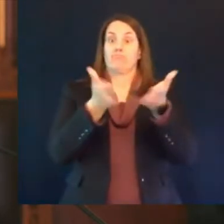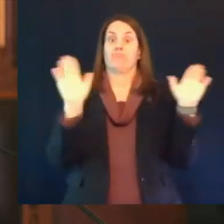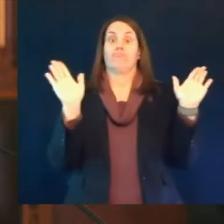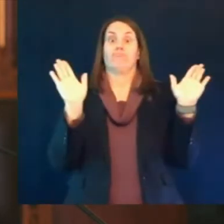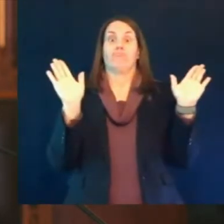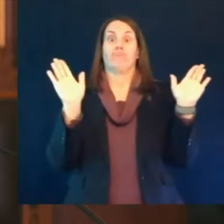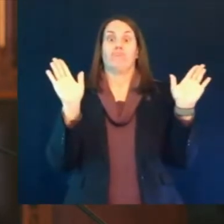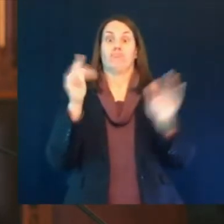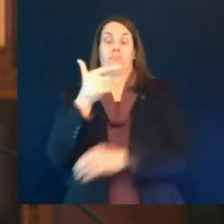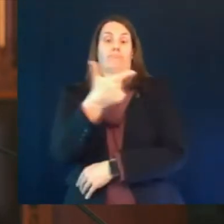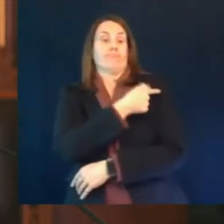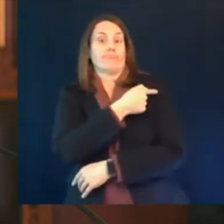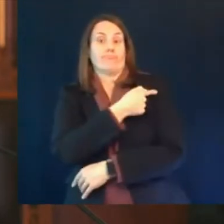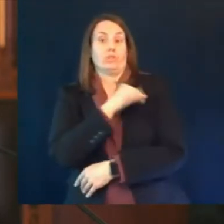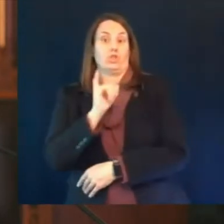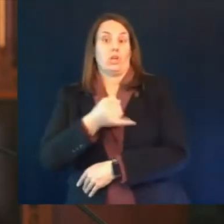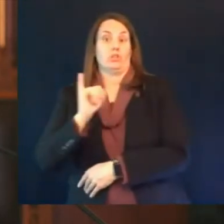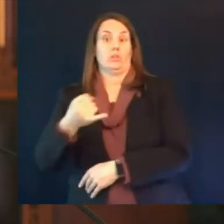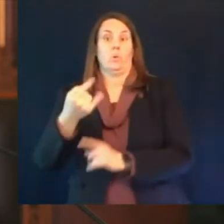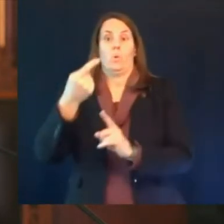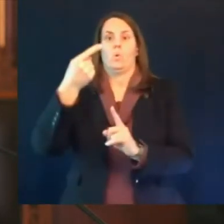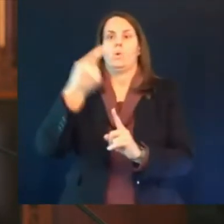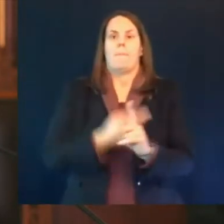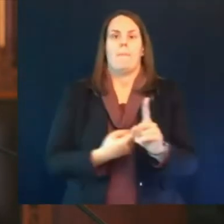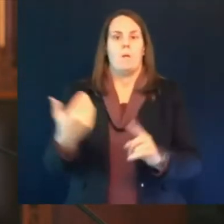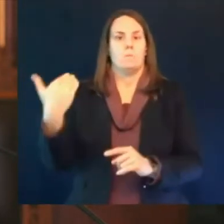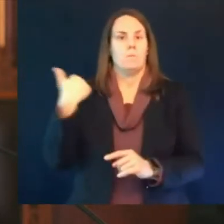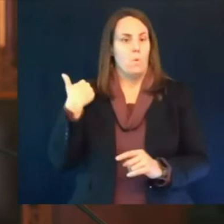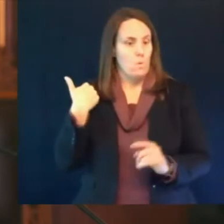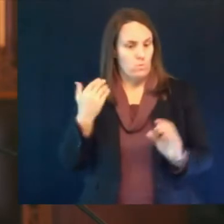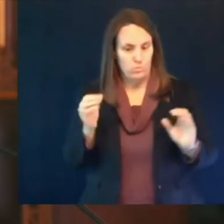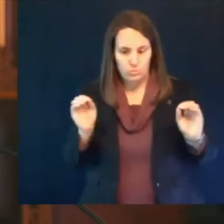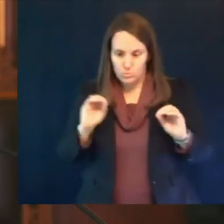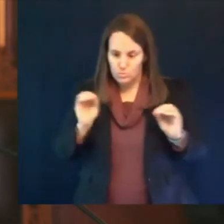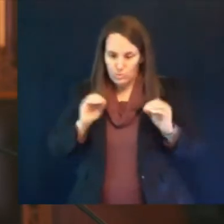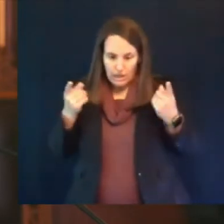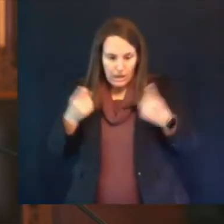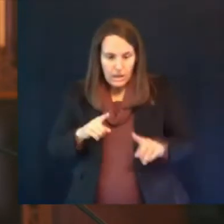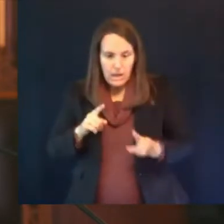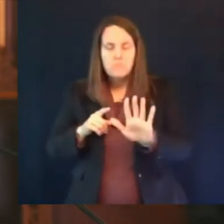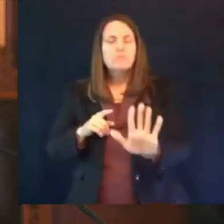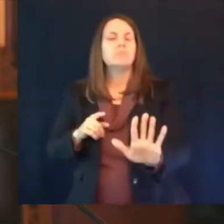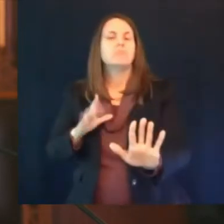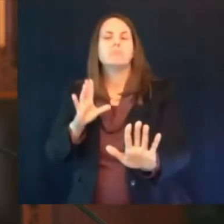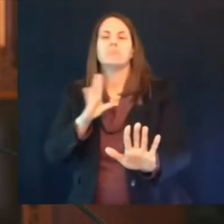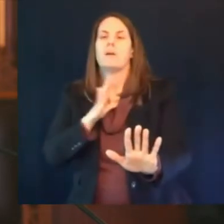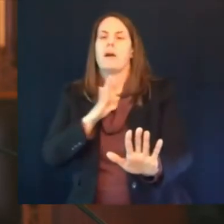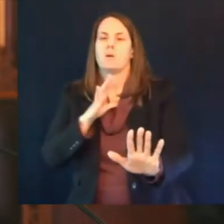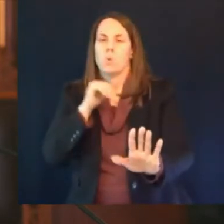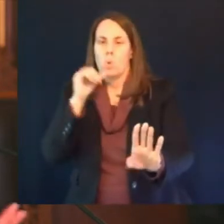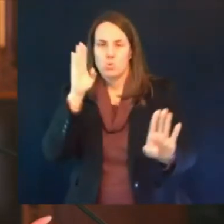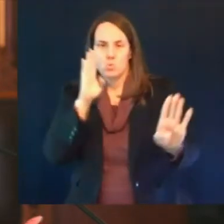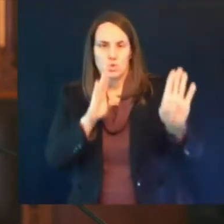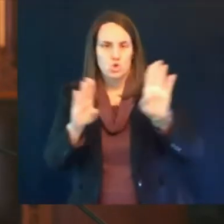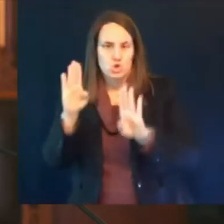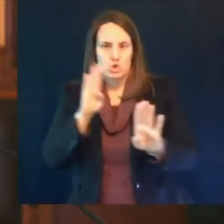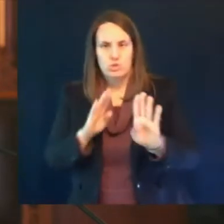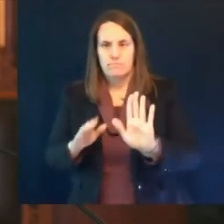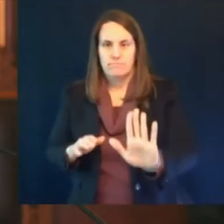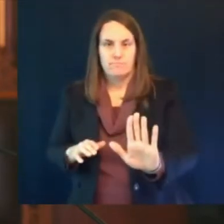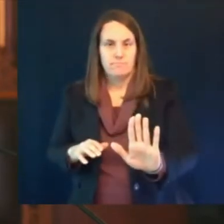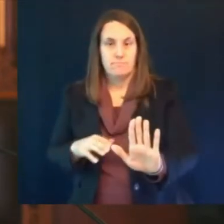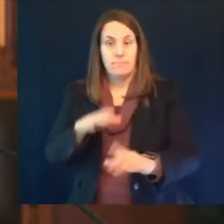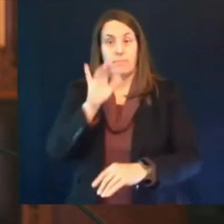because these symptoms seem to happen in the one to two to three week period it does not seem to occur